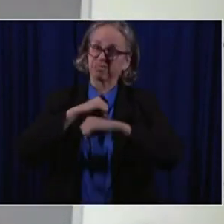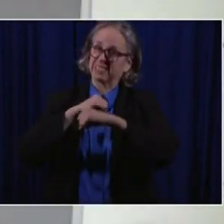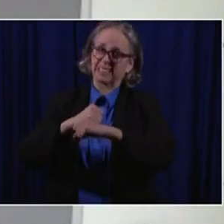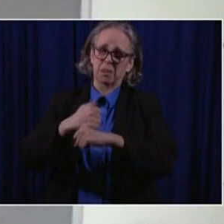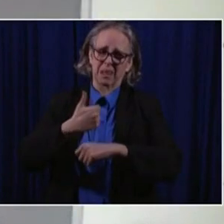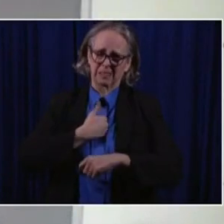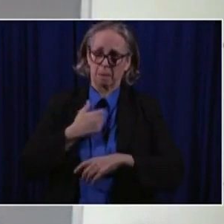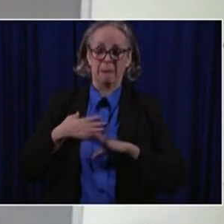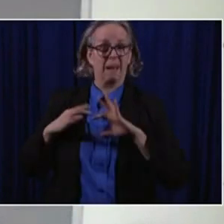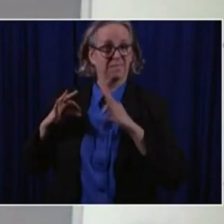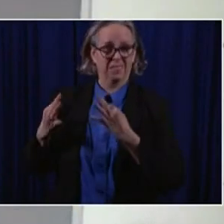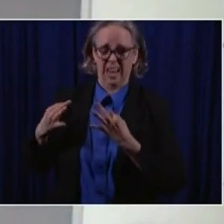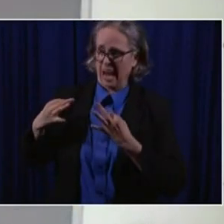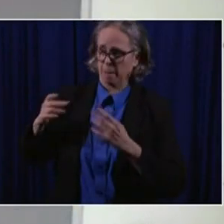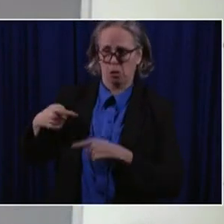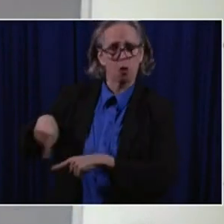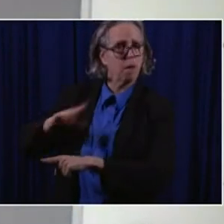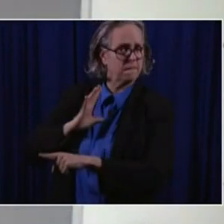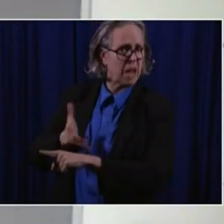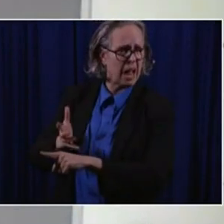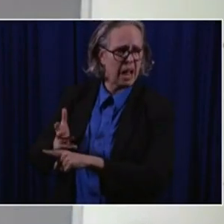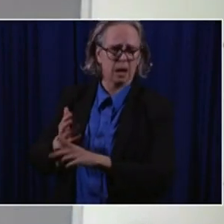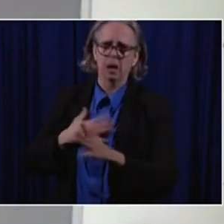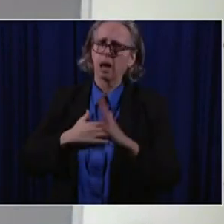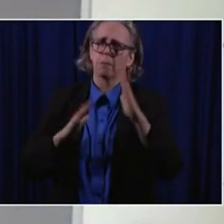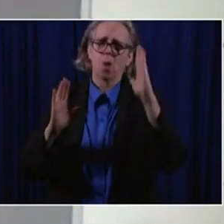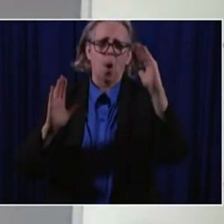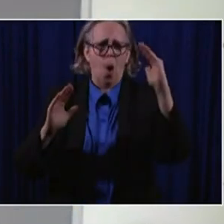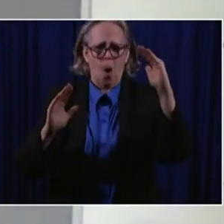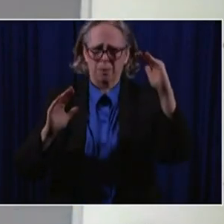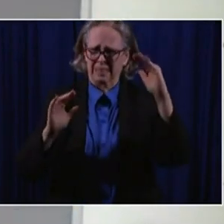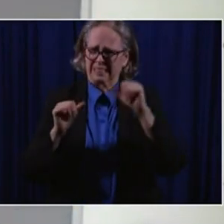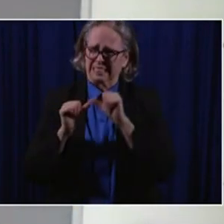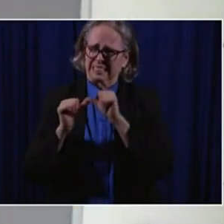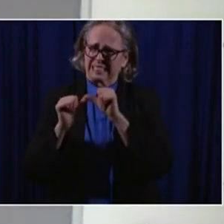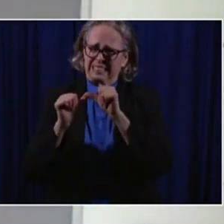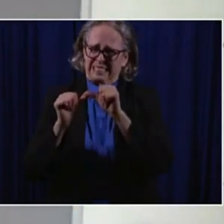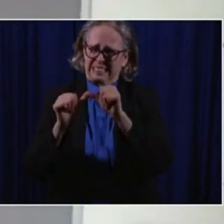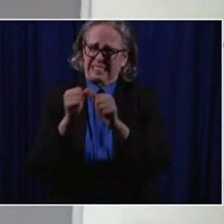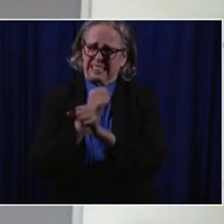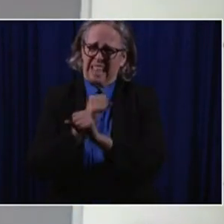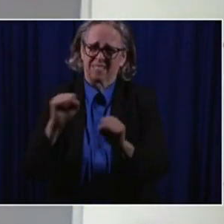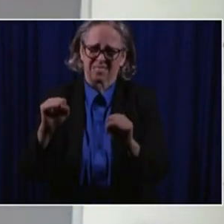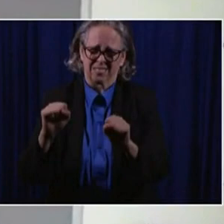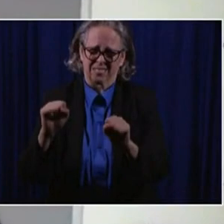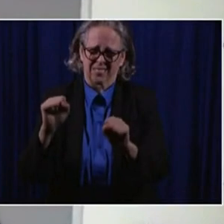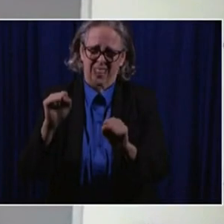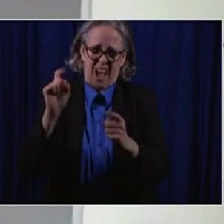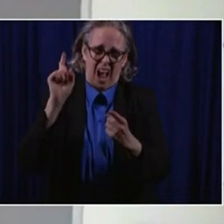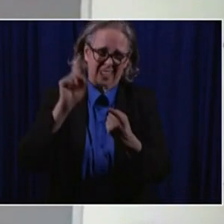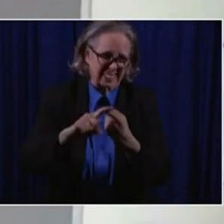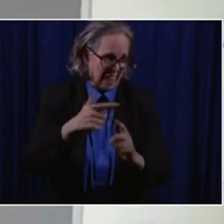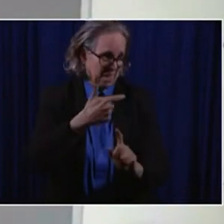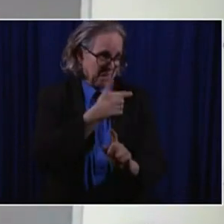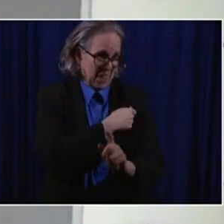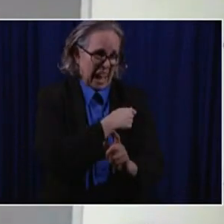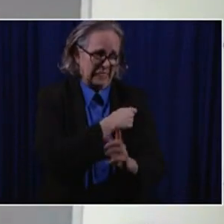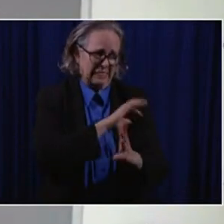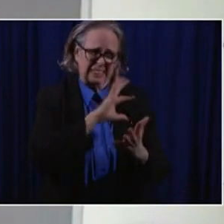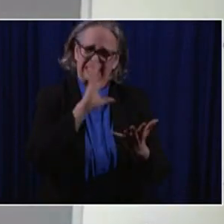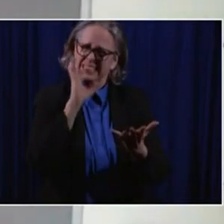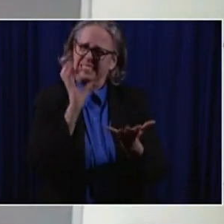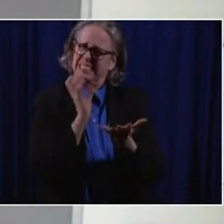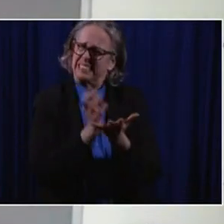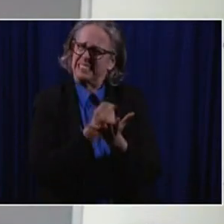So I'm just hoping for the best for the rest of the year. And hopefully the vaccine helps us out because I don't want to see any more